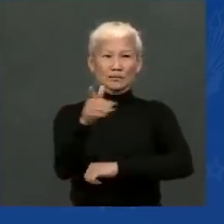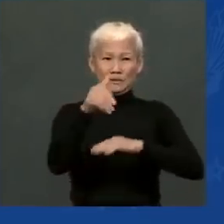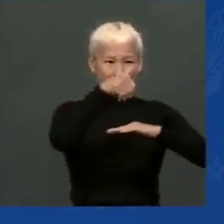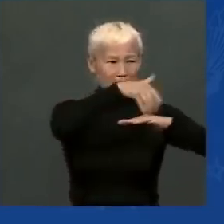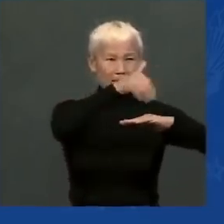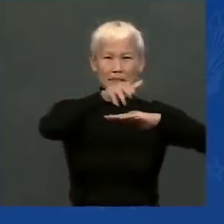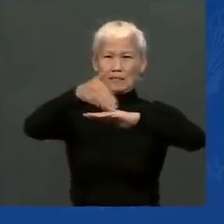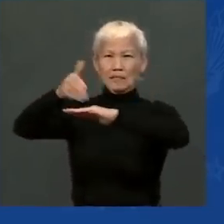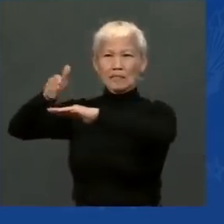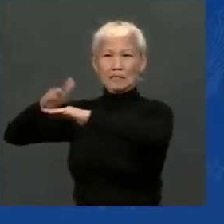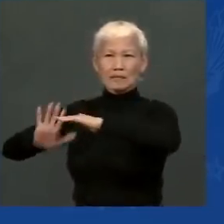Now, — —